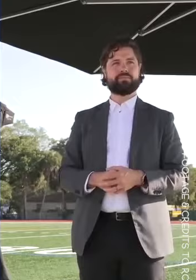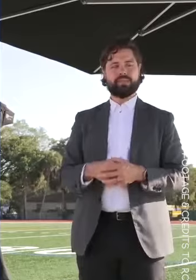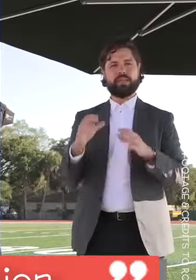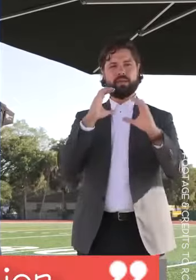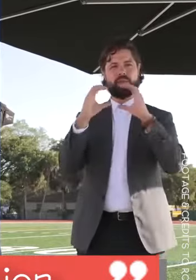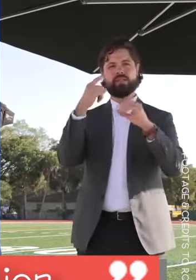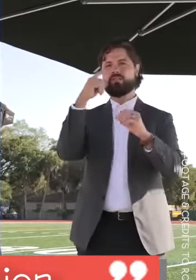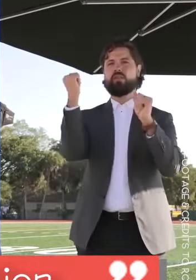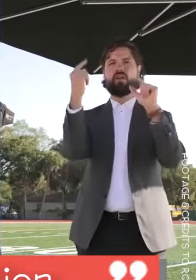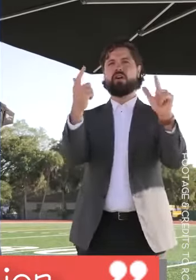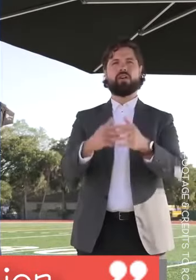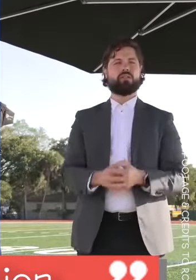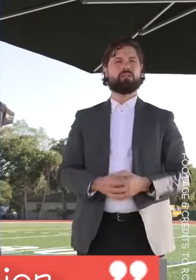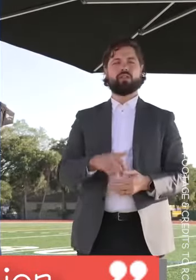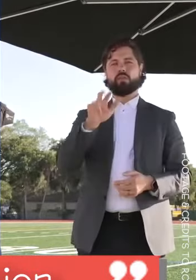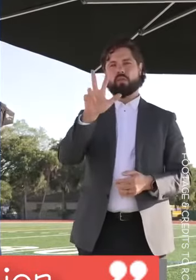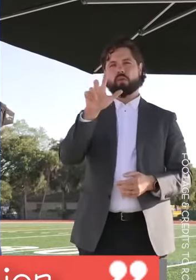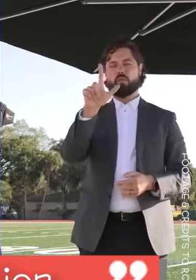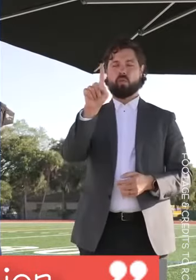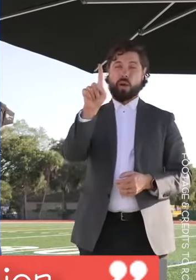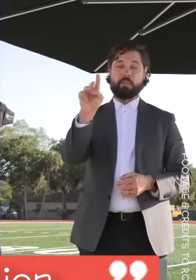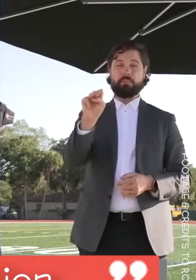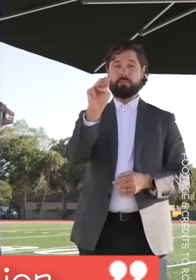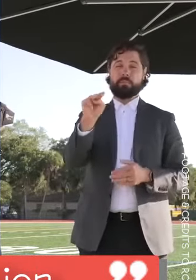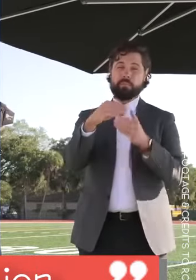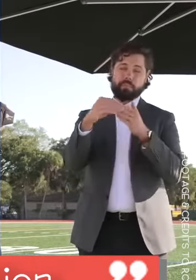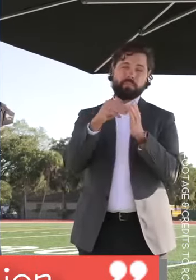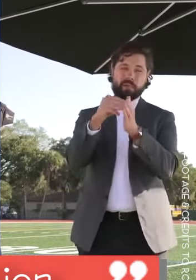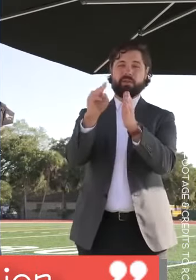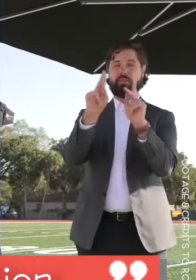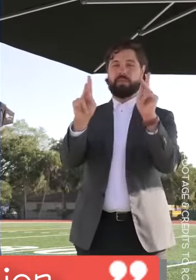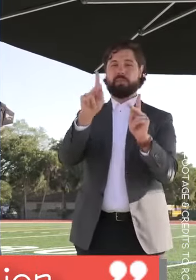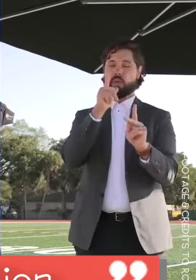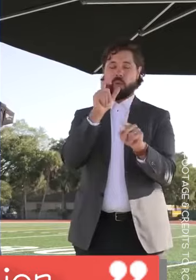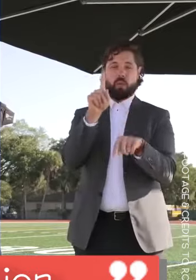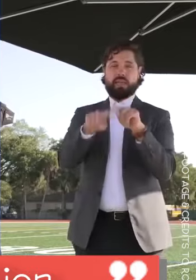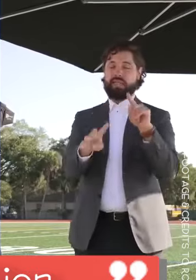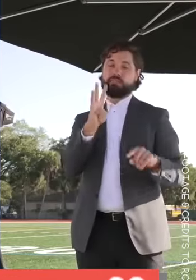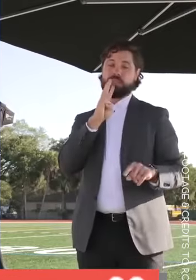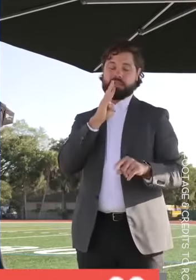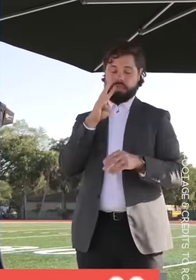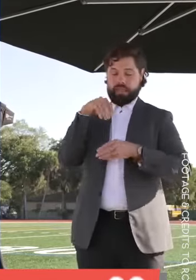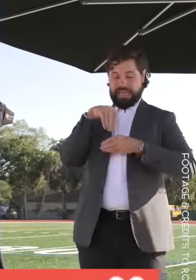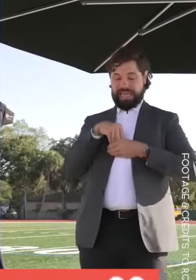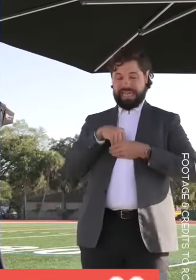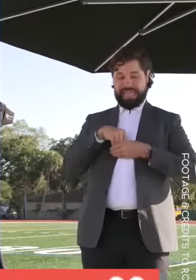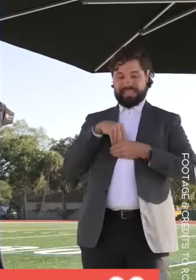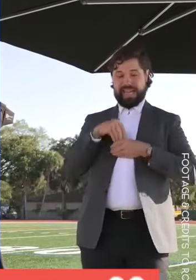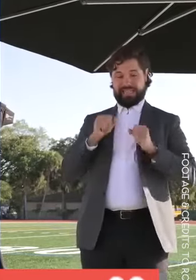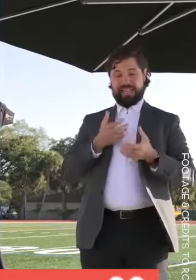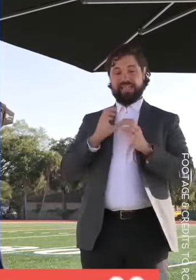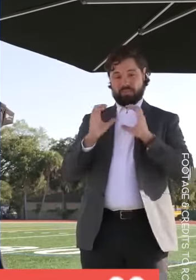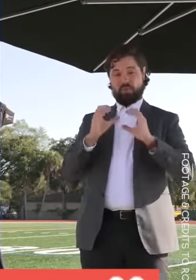There are 31 million non-speakers with autism in the world who are locked in a silent cage. My life will be